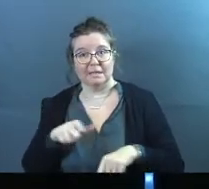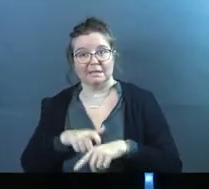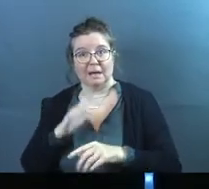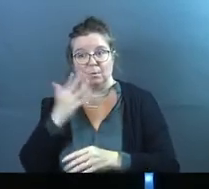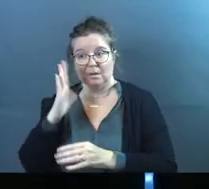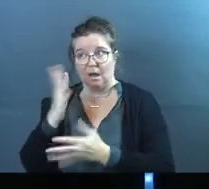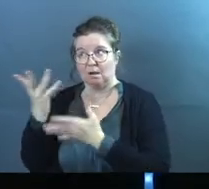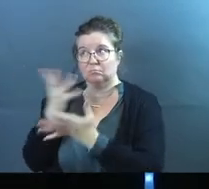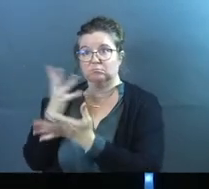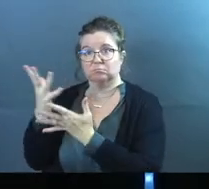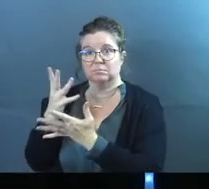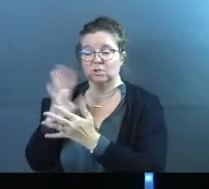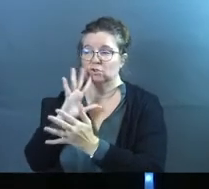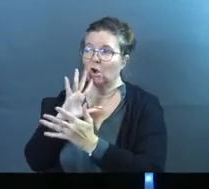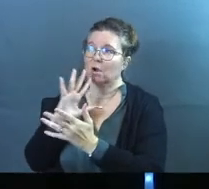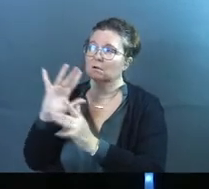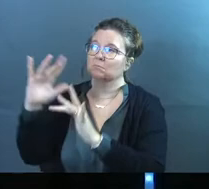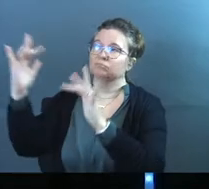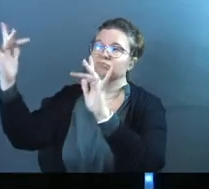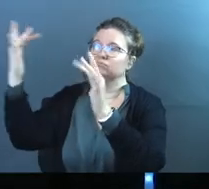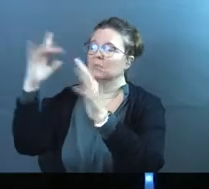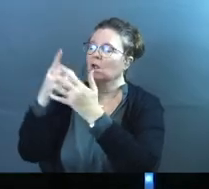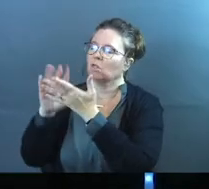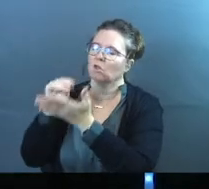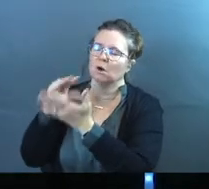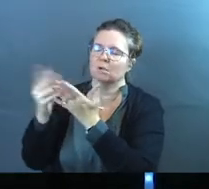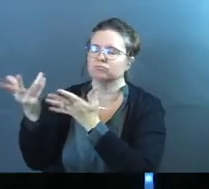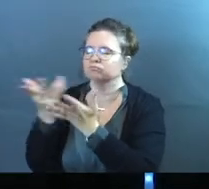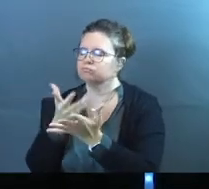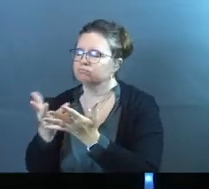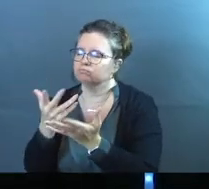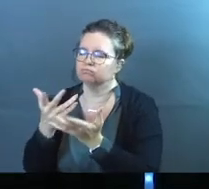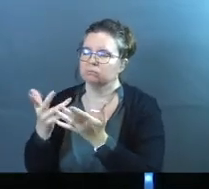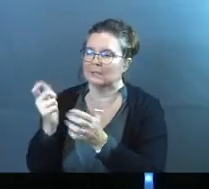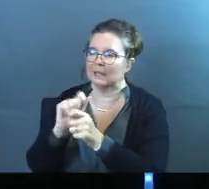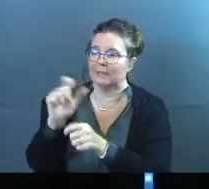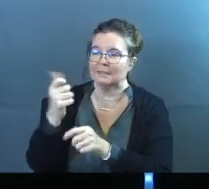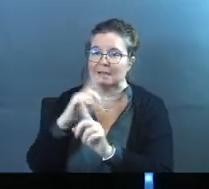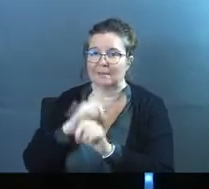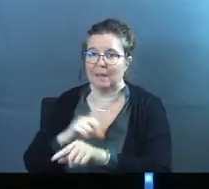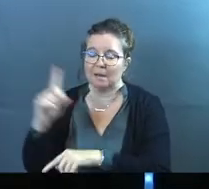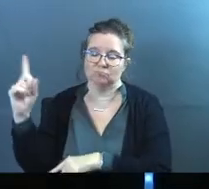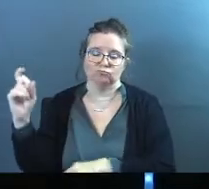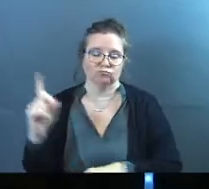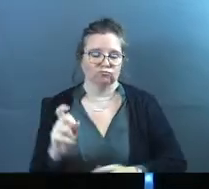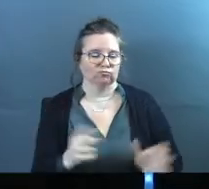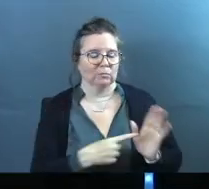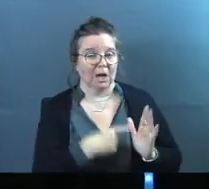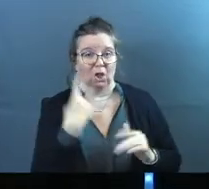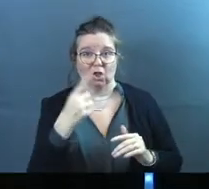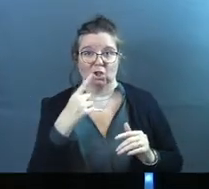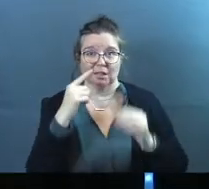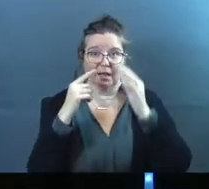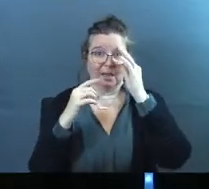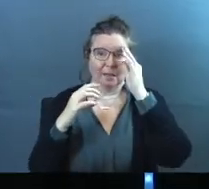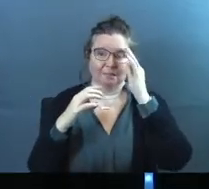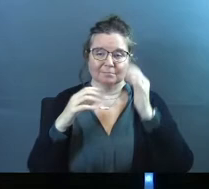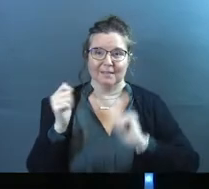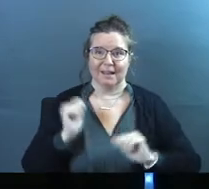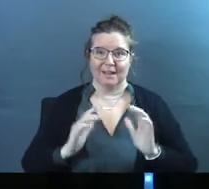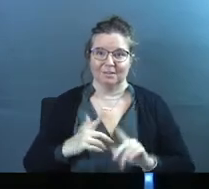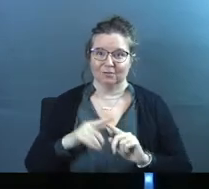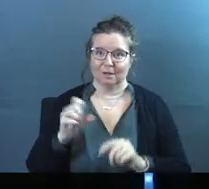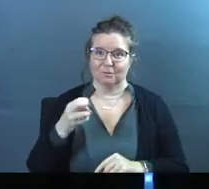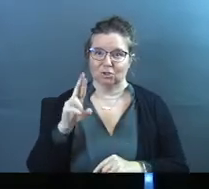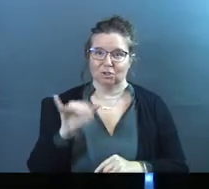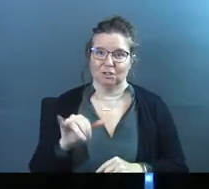time with God on Mount Sinai. talking to him, learning from him, growing his relationship with him, getting the Ten Commandments. He comes down and he looks like a cast member from Jersey Shore. And they're